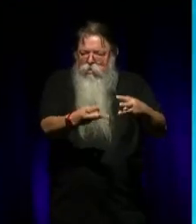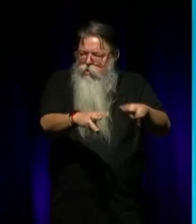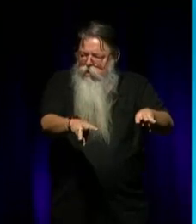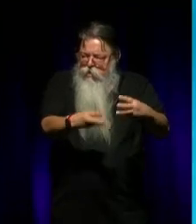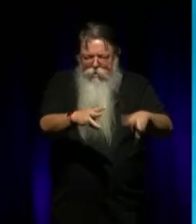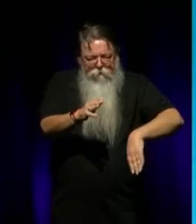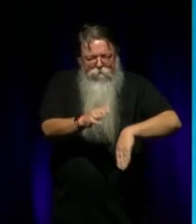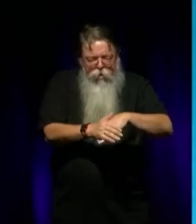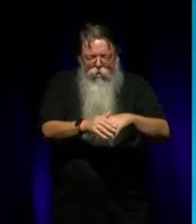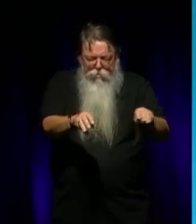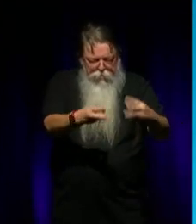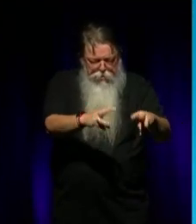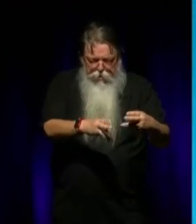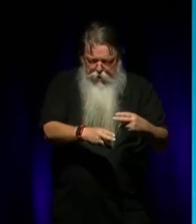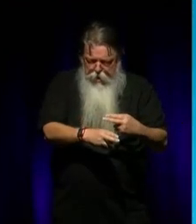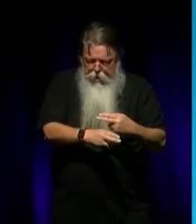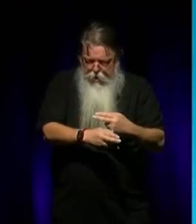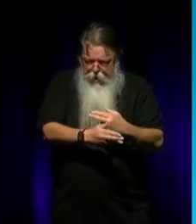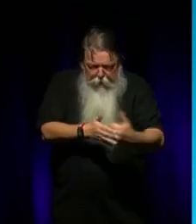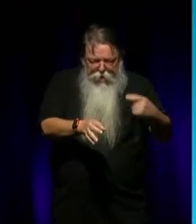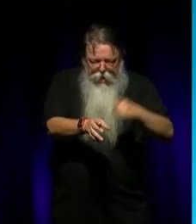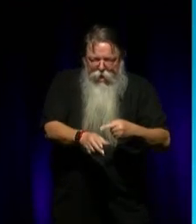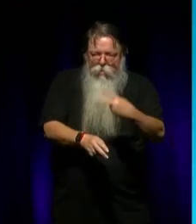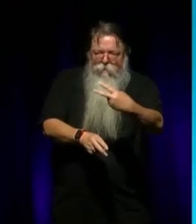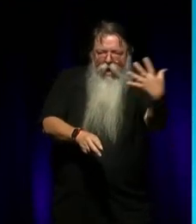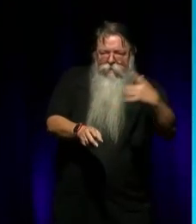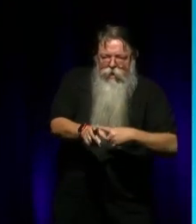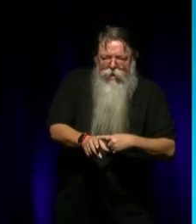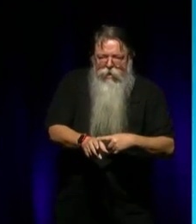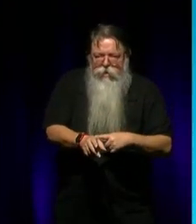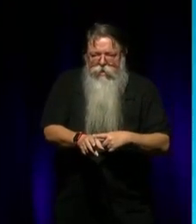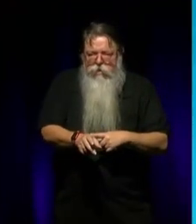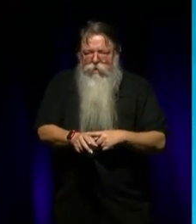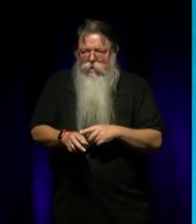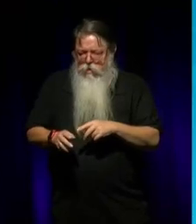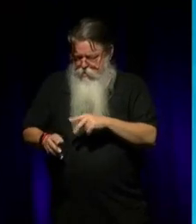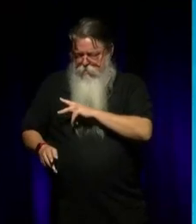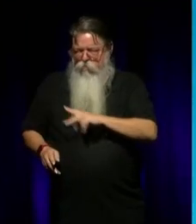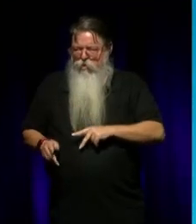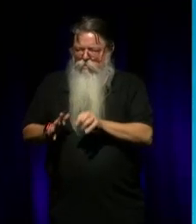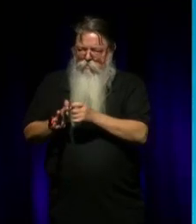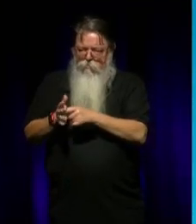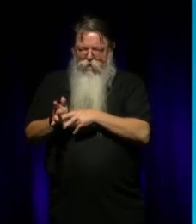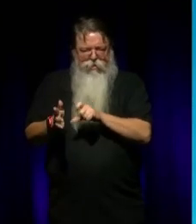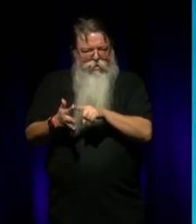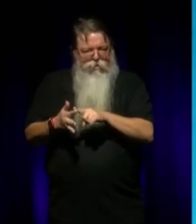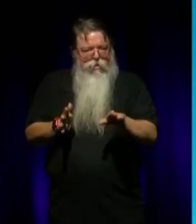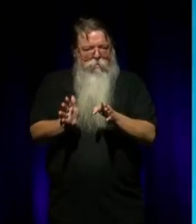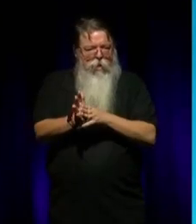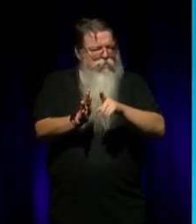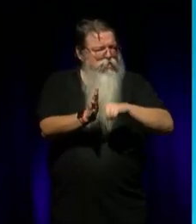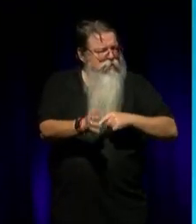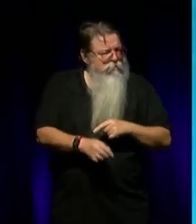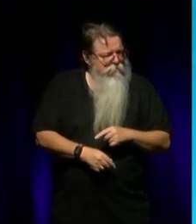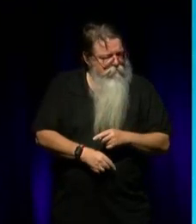Prince or Michael Jackson could do that. You know? Like, he was changing the soundtrack to this landscape.